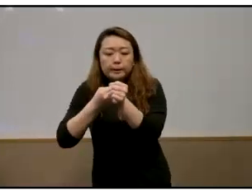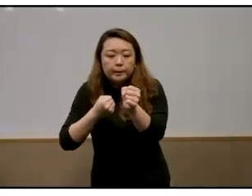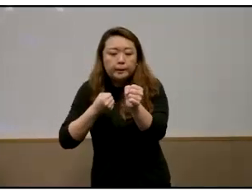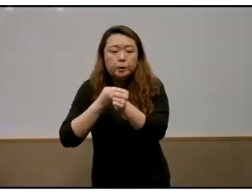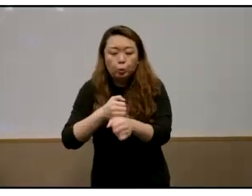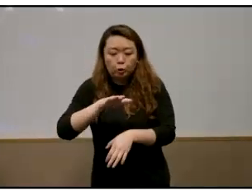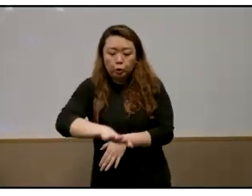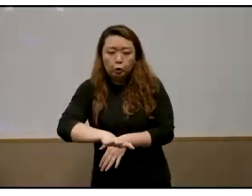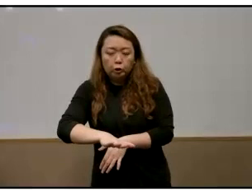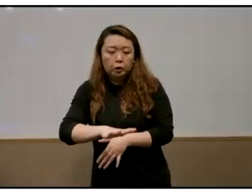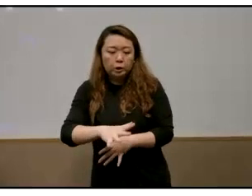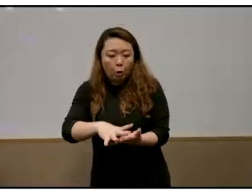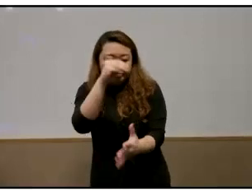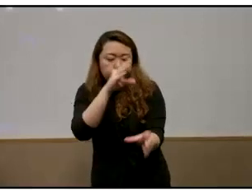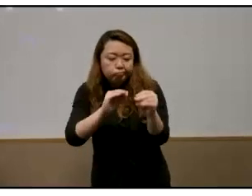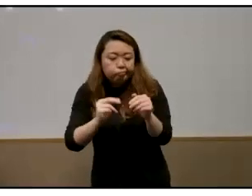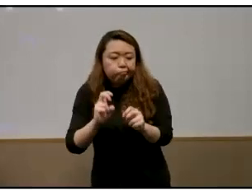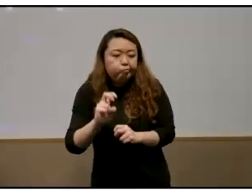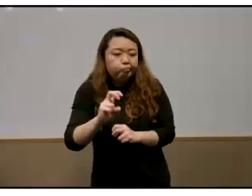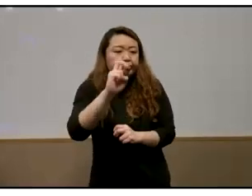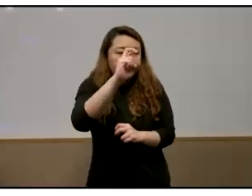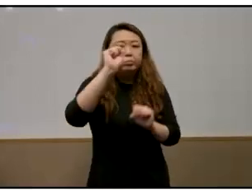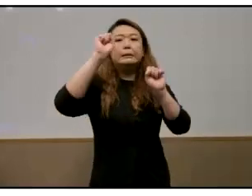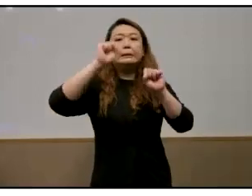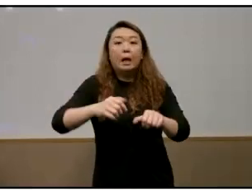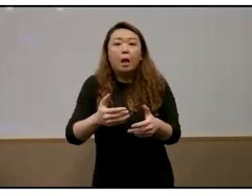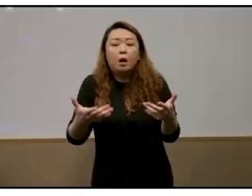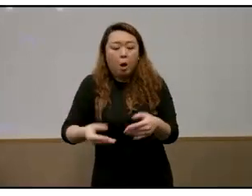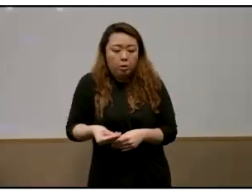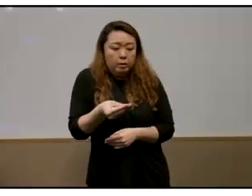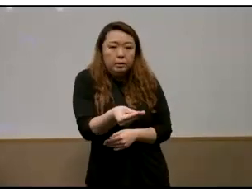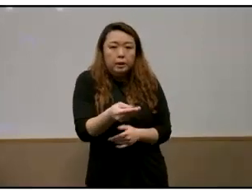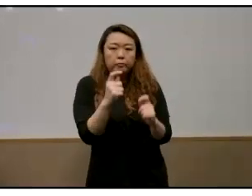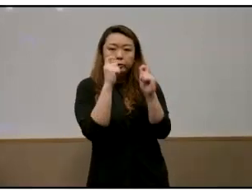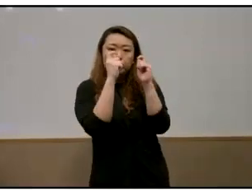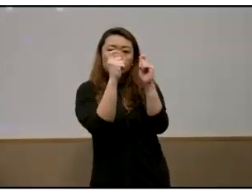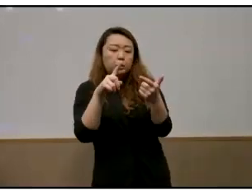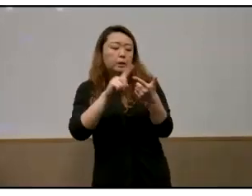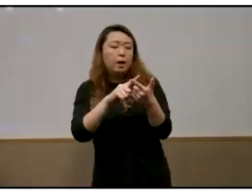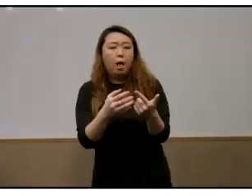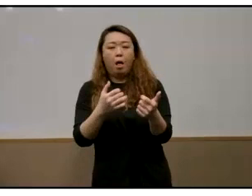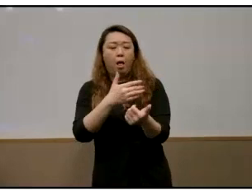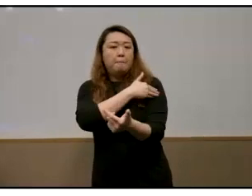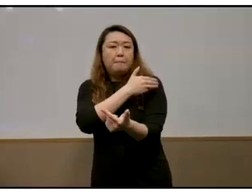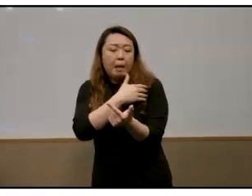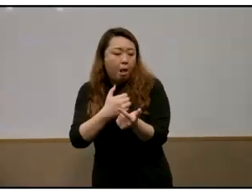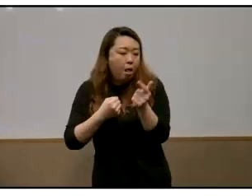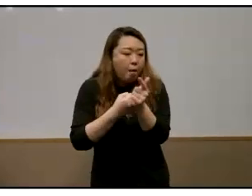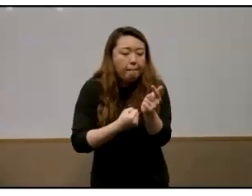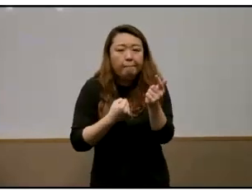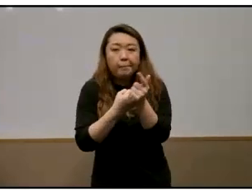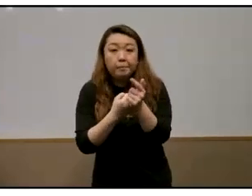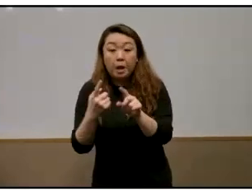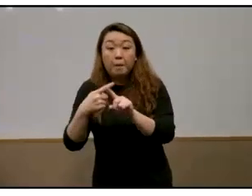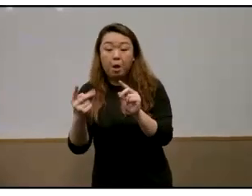to ensure the very best outcomes for their children private tuition enrichment classes domestic health and that's in stark contrast